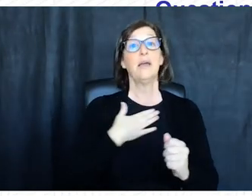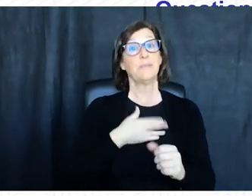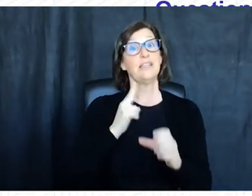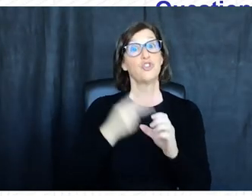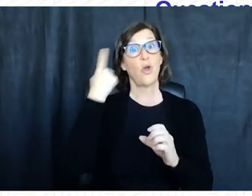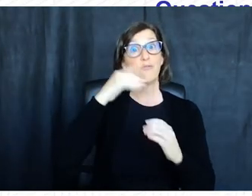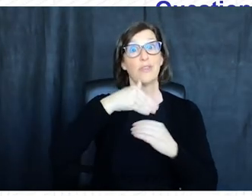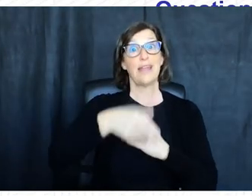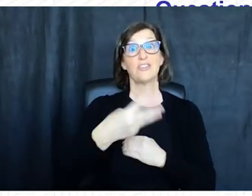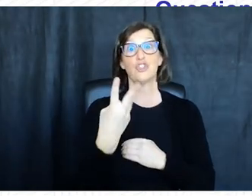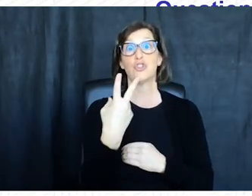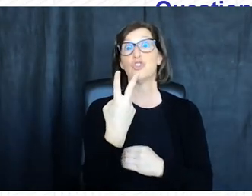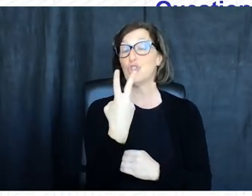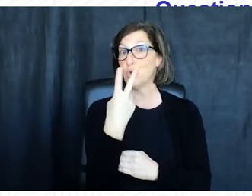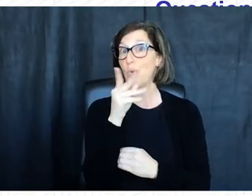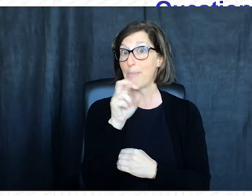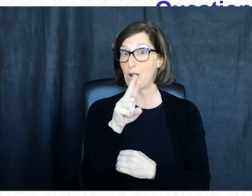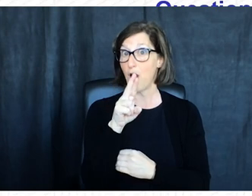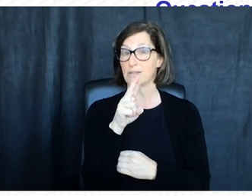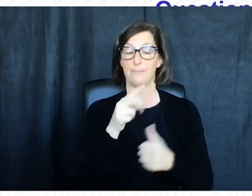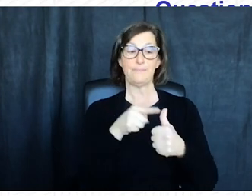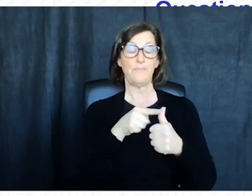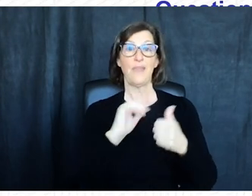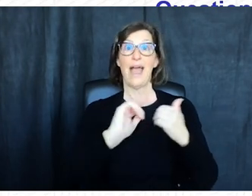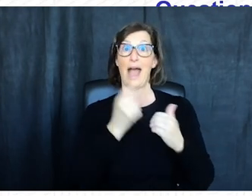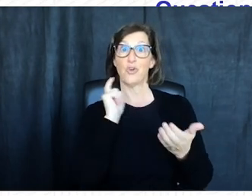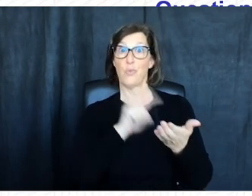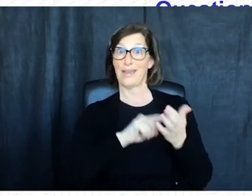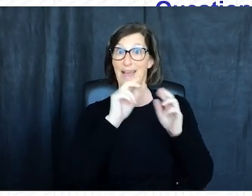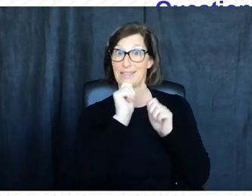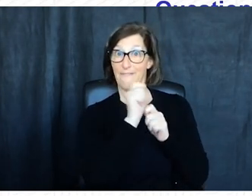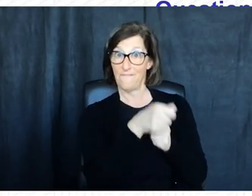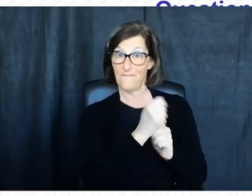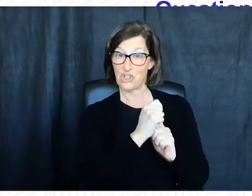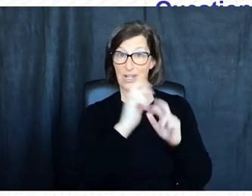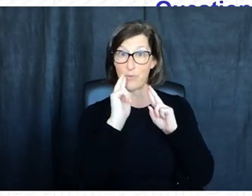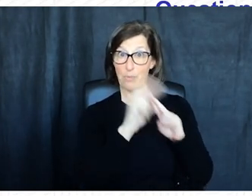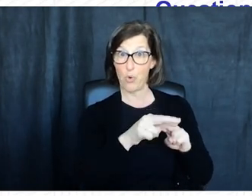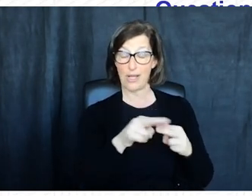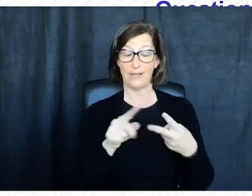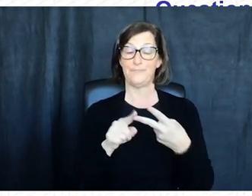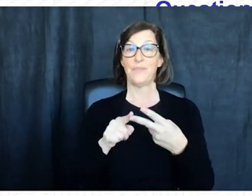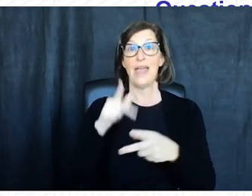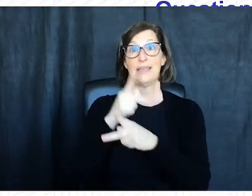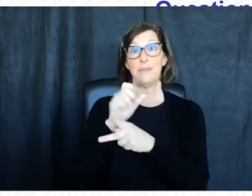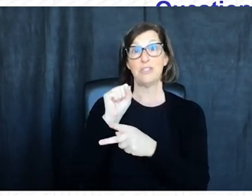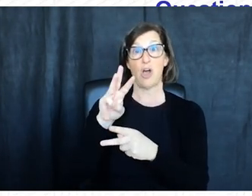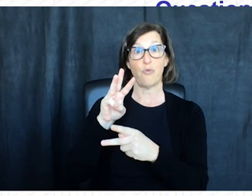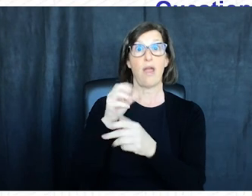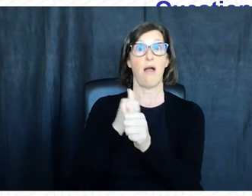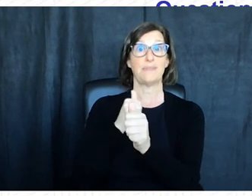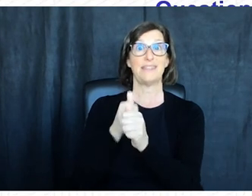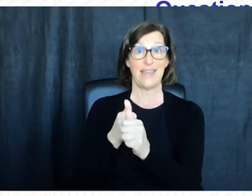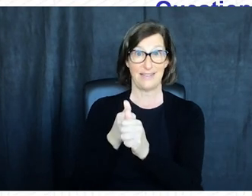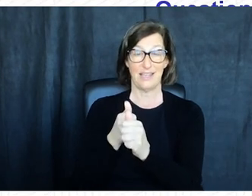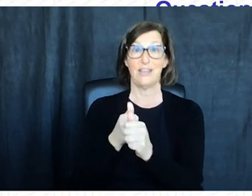us for the next two webinars in this series which will cover how to recognize and report phishing and the importance of keeping your software up to date now